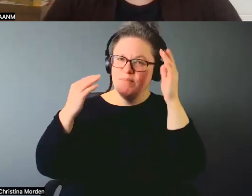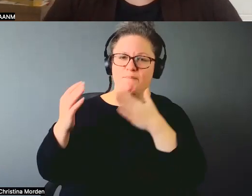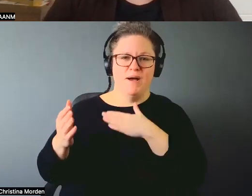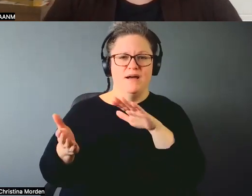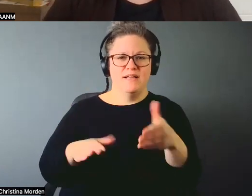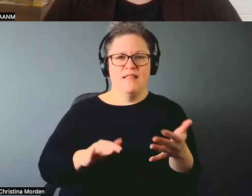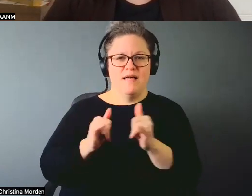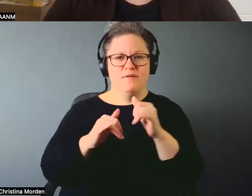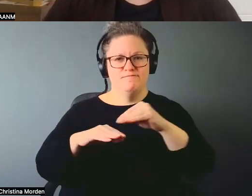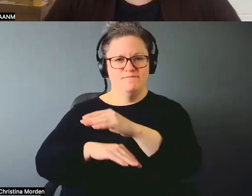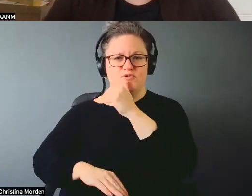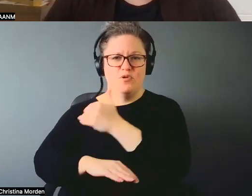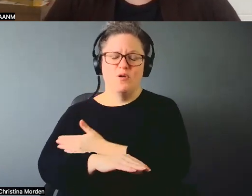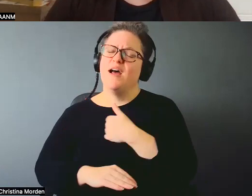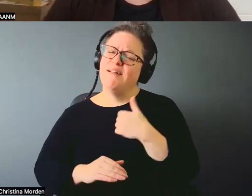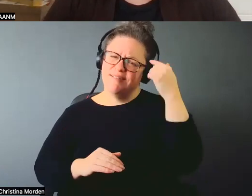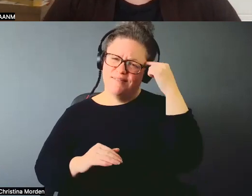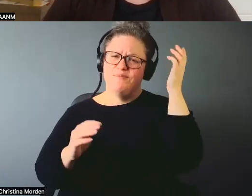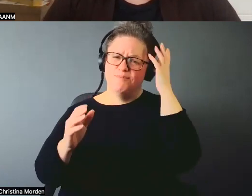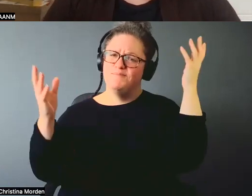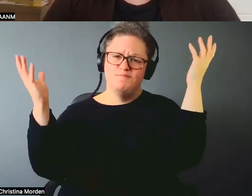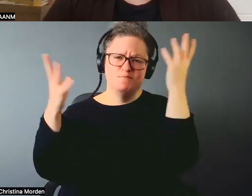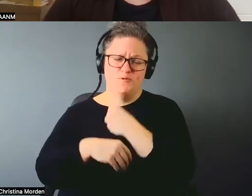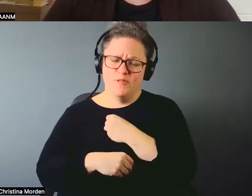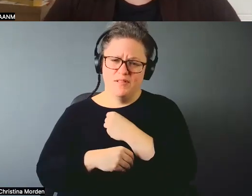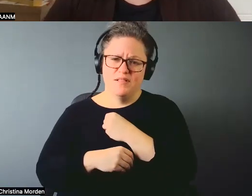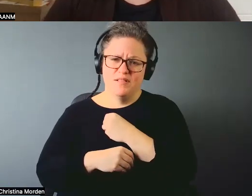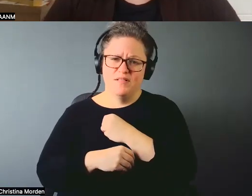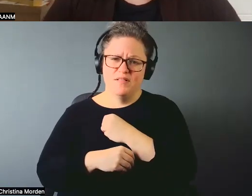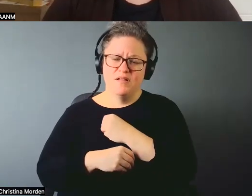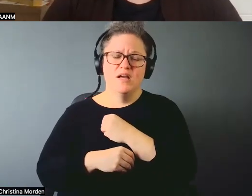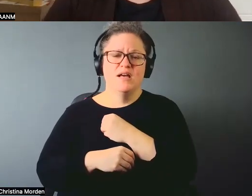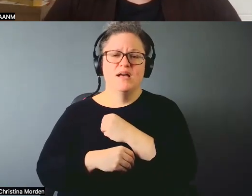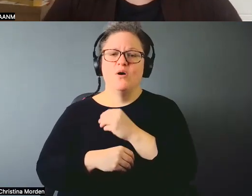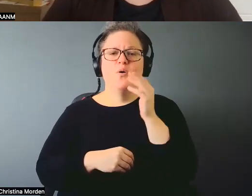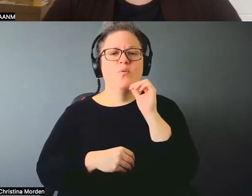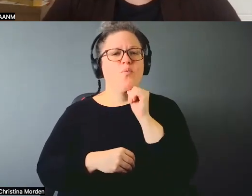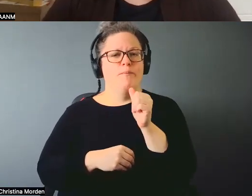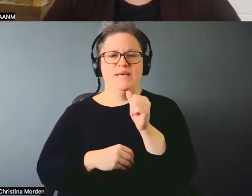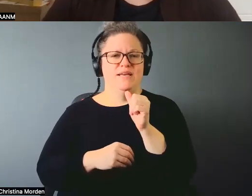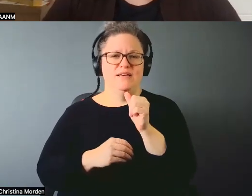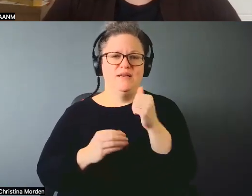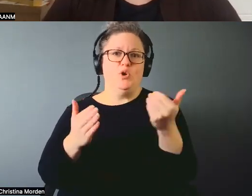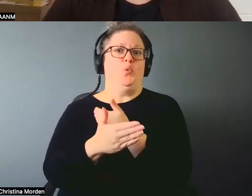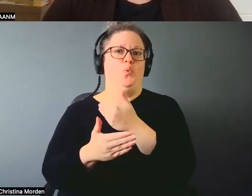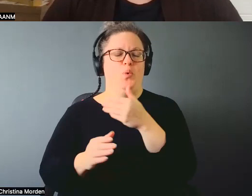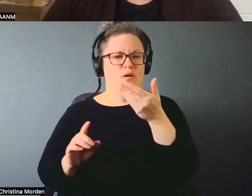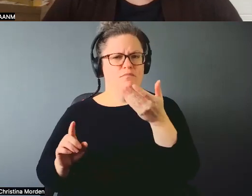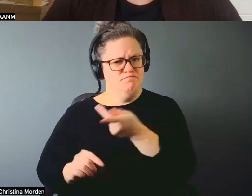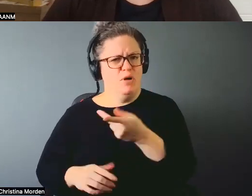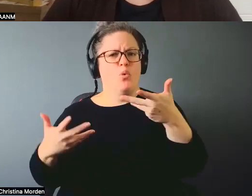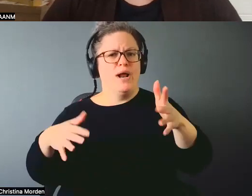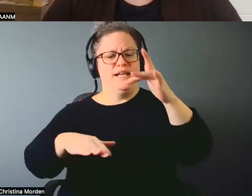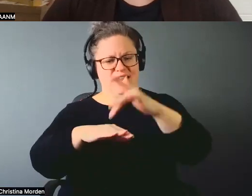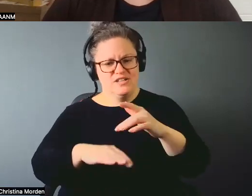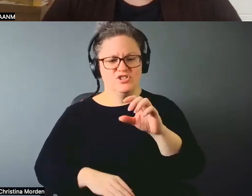I think it'll be so beautiful, you know, because it's not new. It's it's they've they've held silk. They've seen